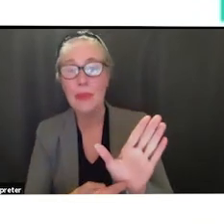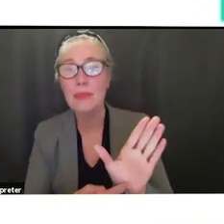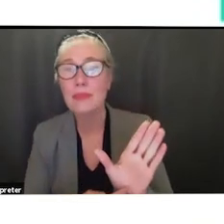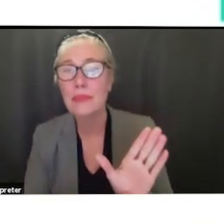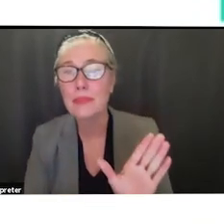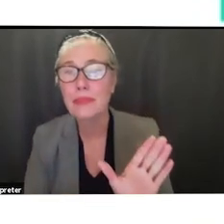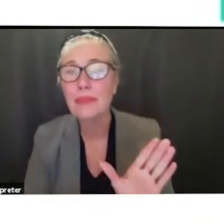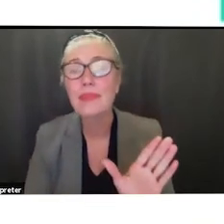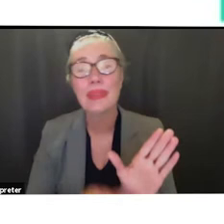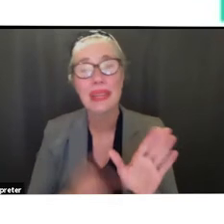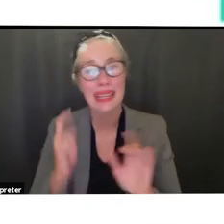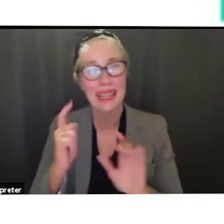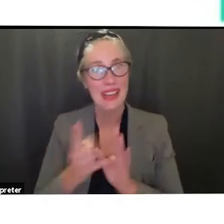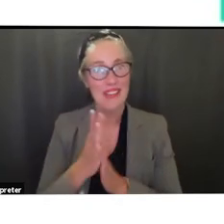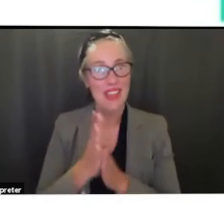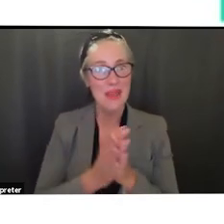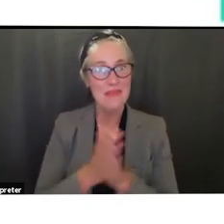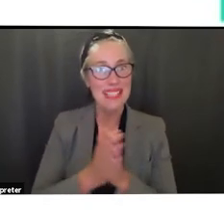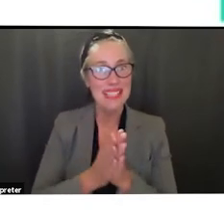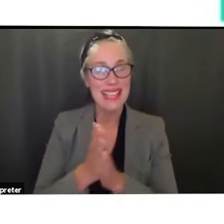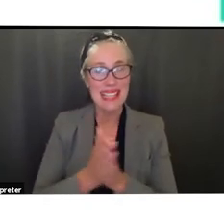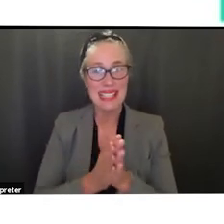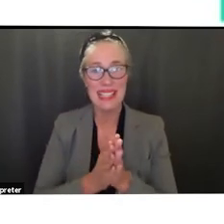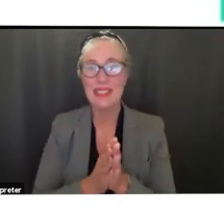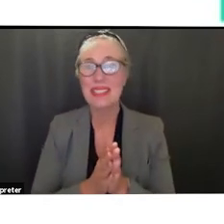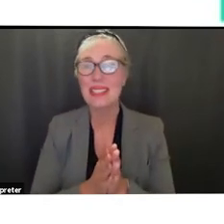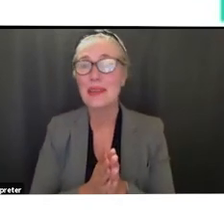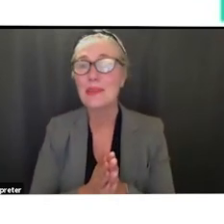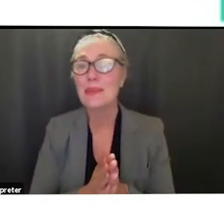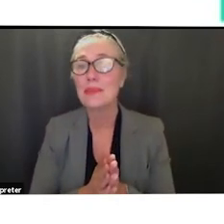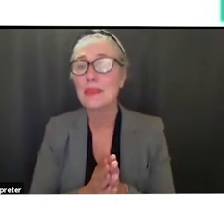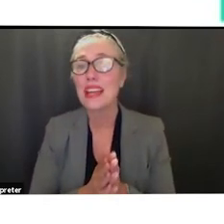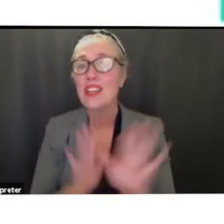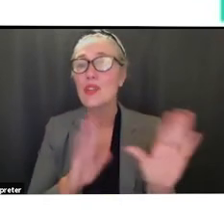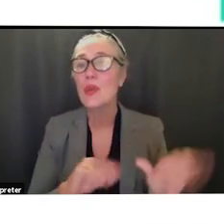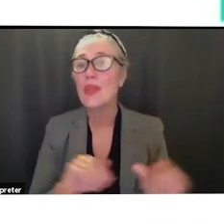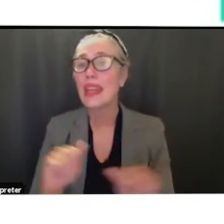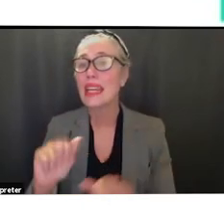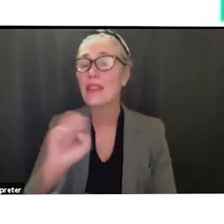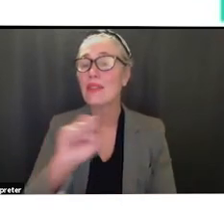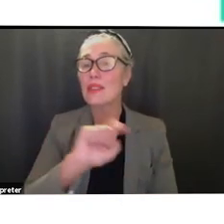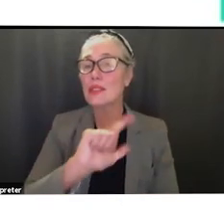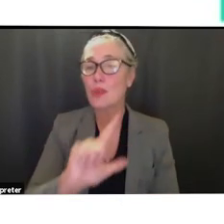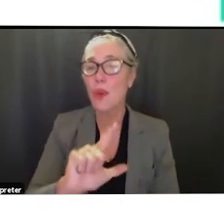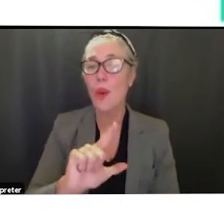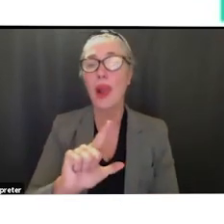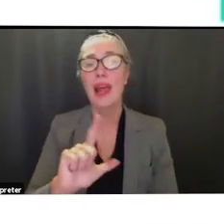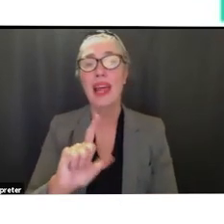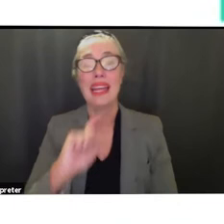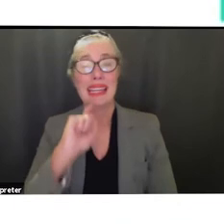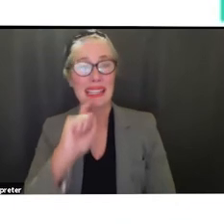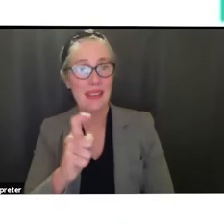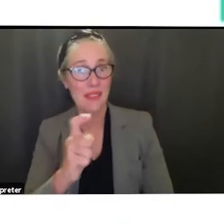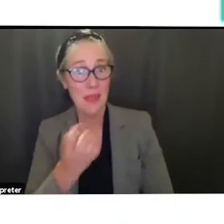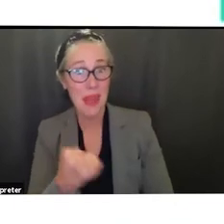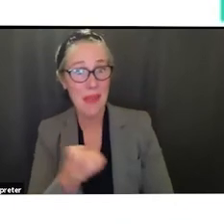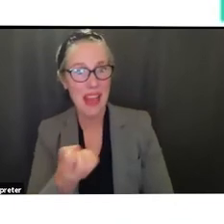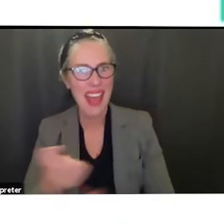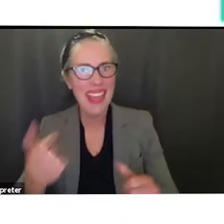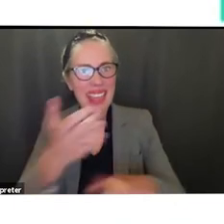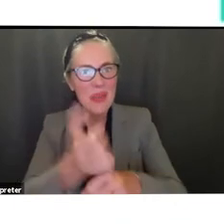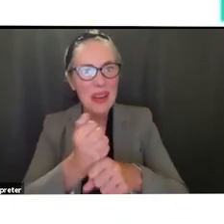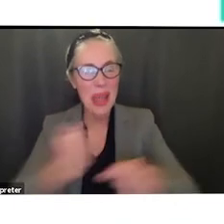incentives that some of our students are leaving a soil with and that includes uh in the elementary a backpack